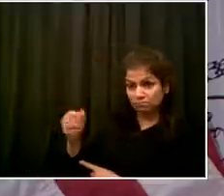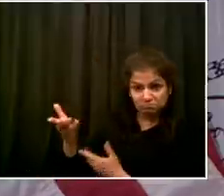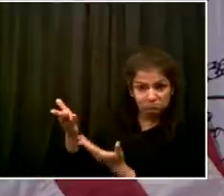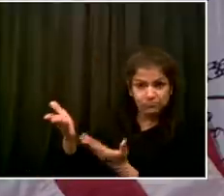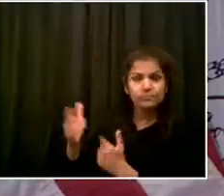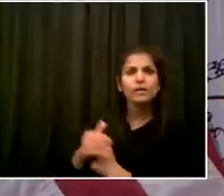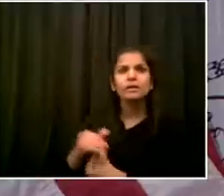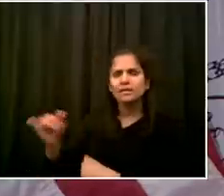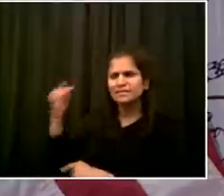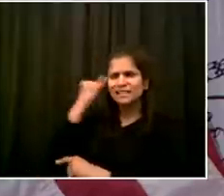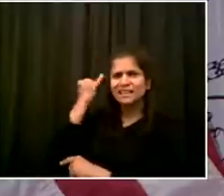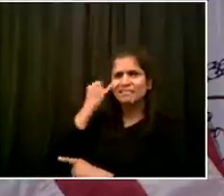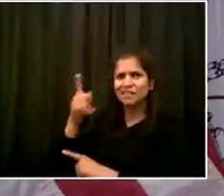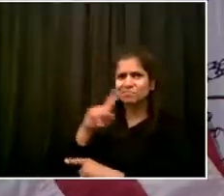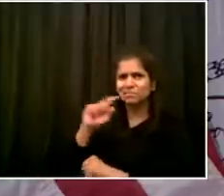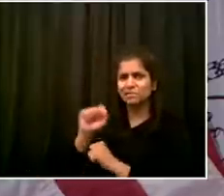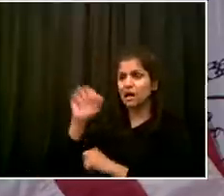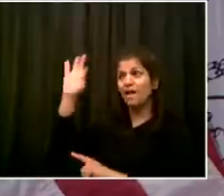want to affirm that